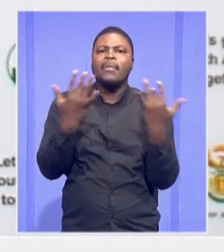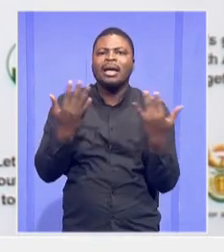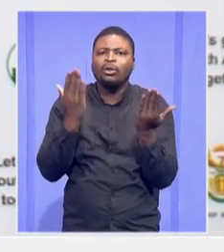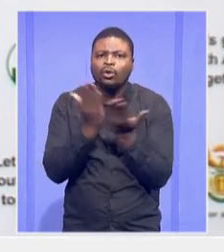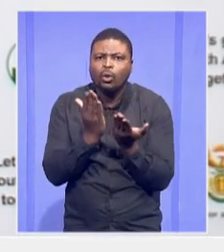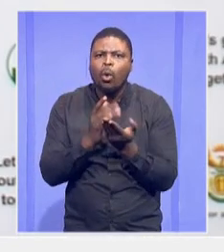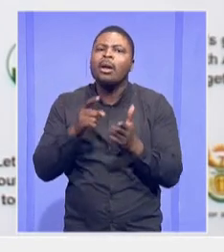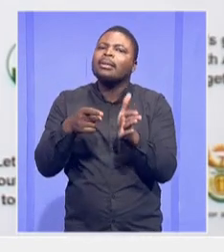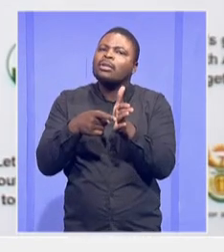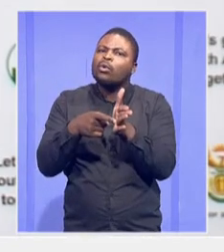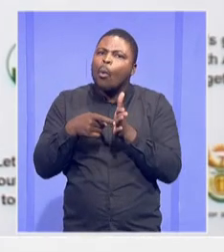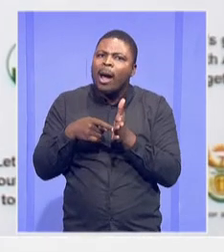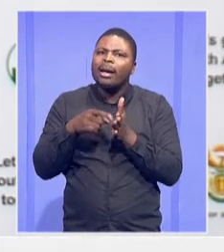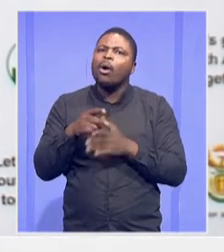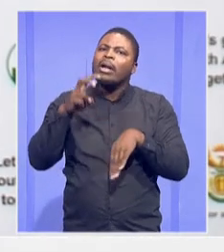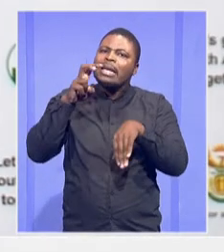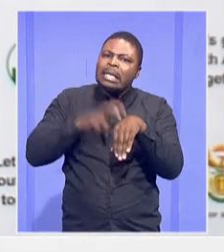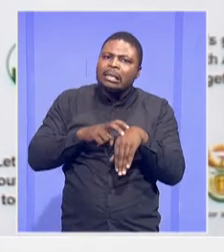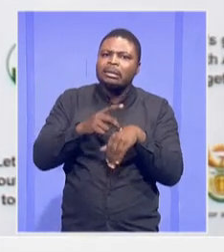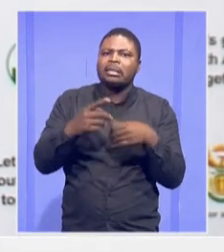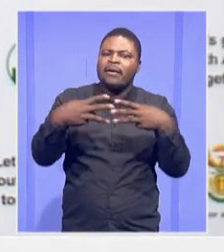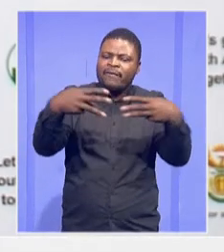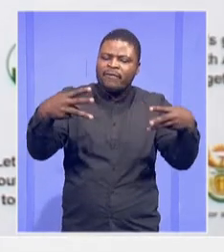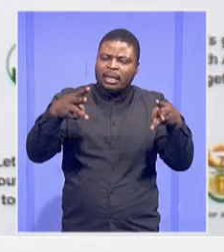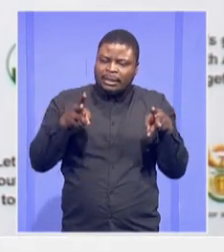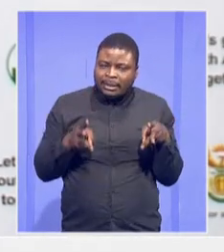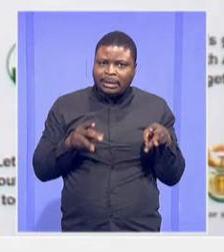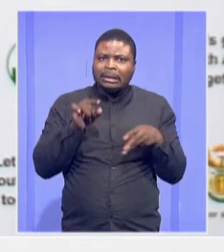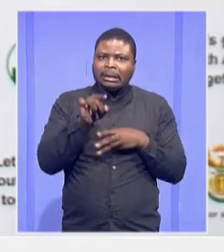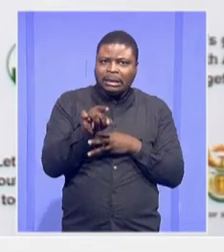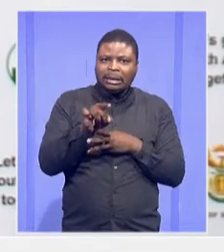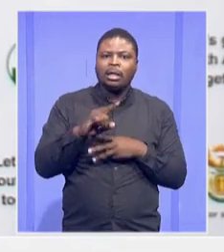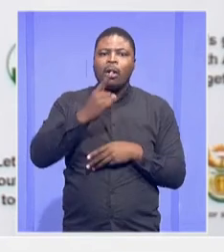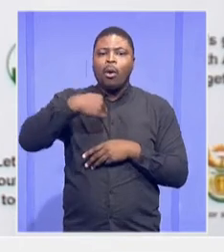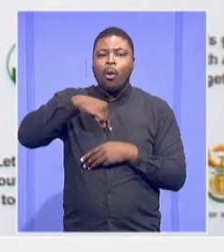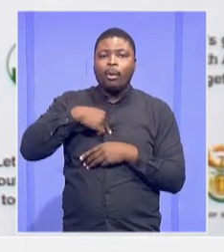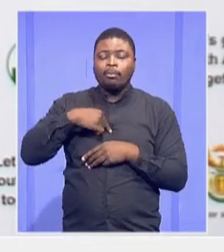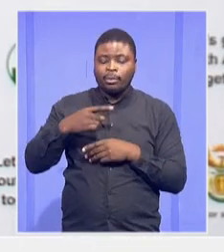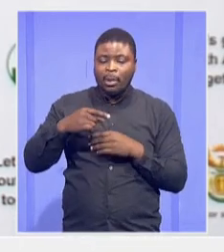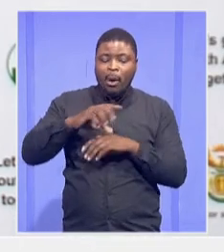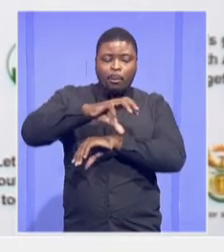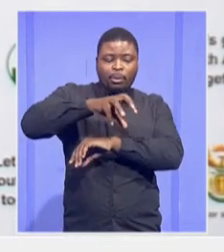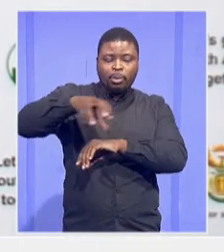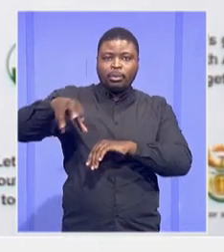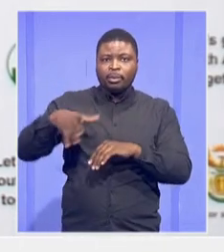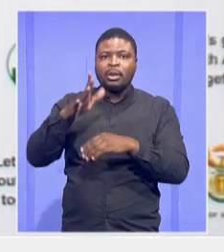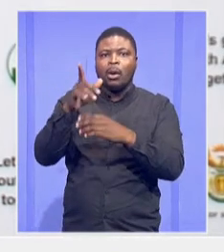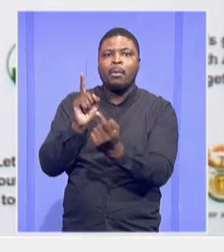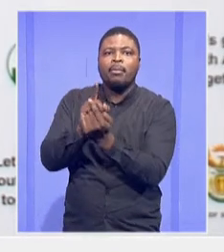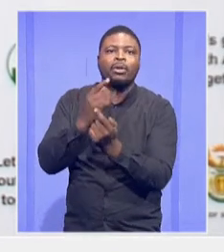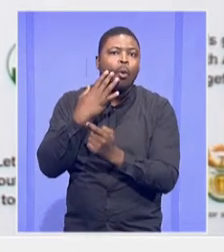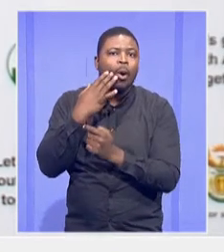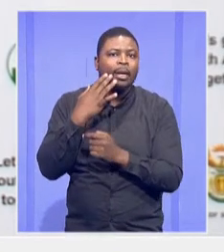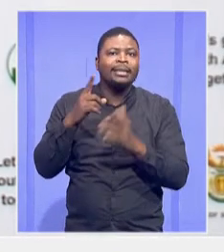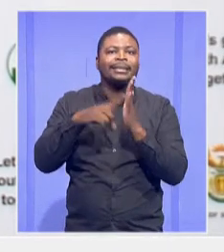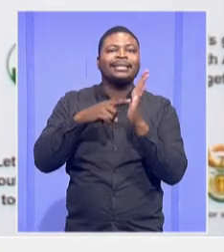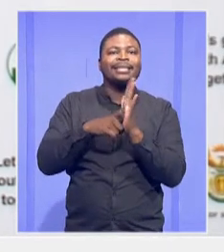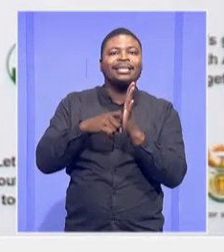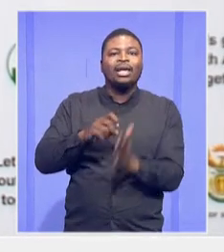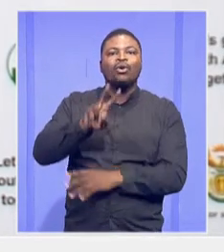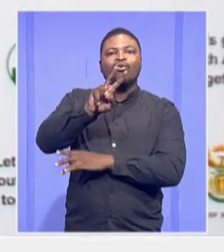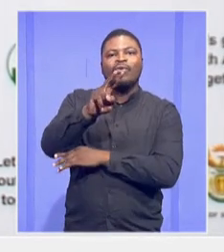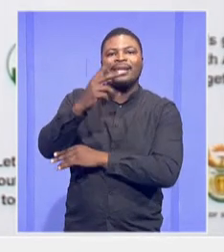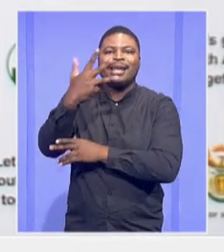And that's the area. We are meeting with provinces on the 29th to make sure that we make sure that